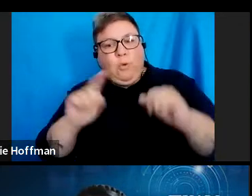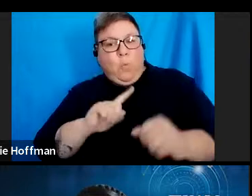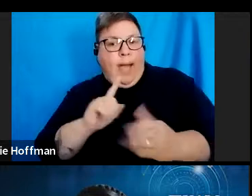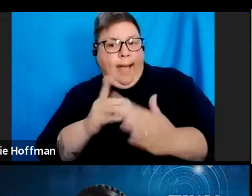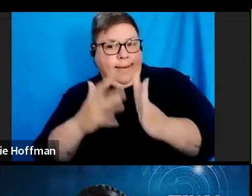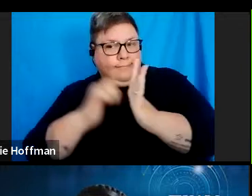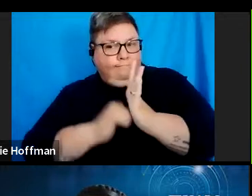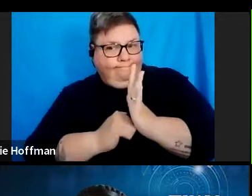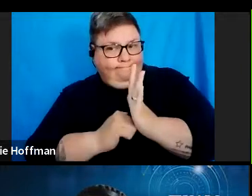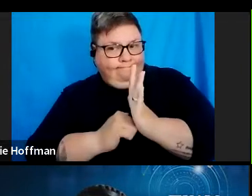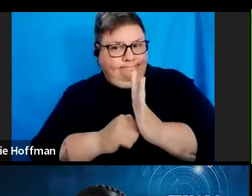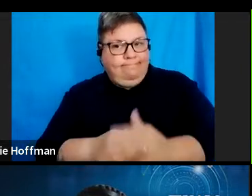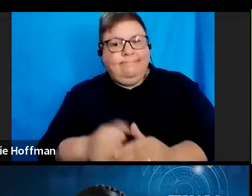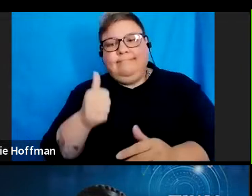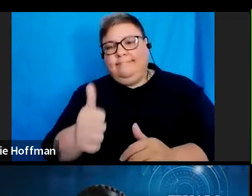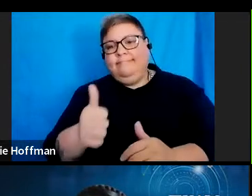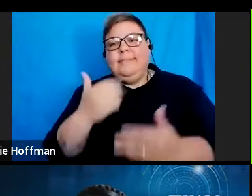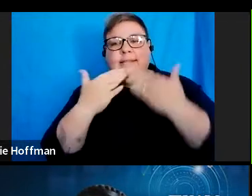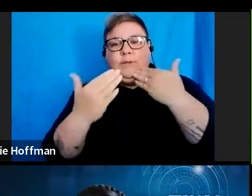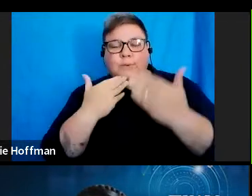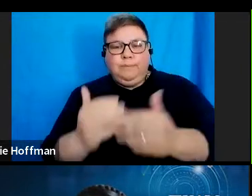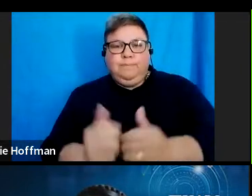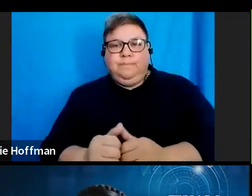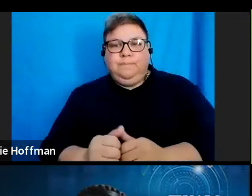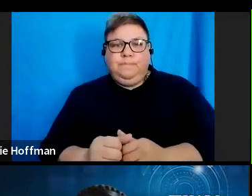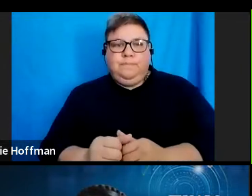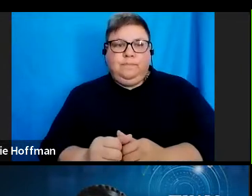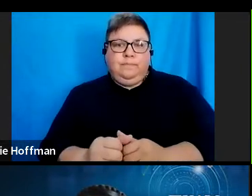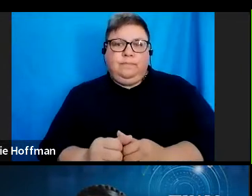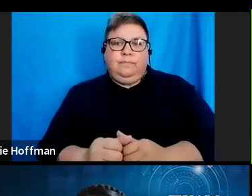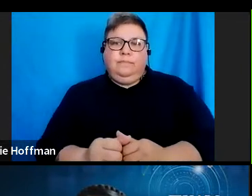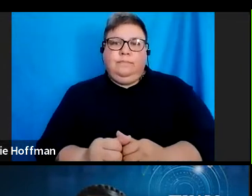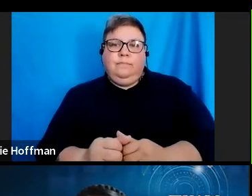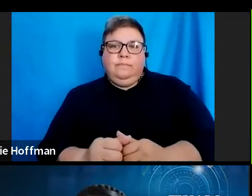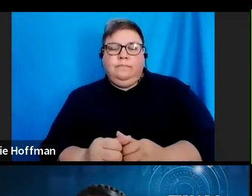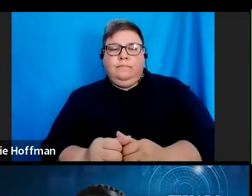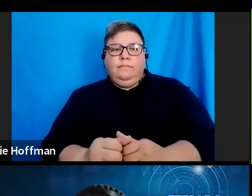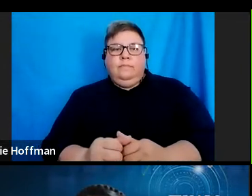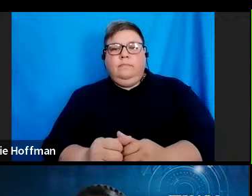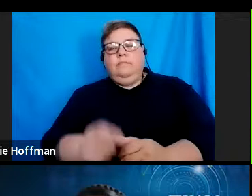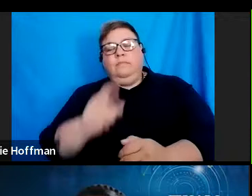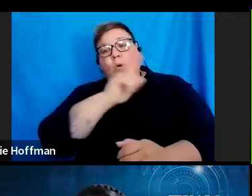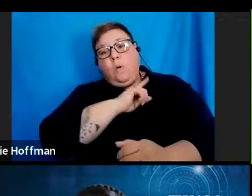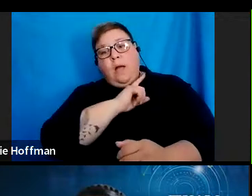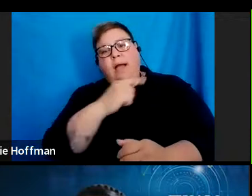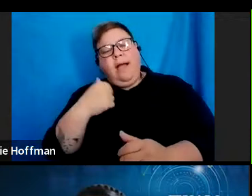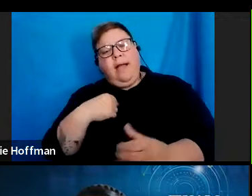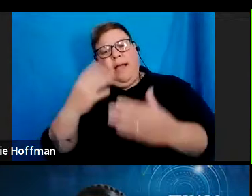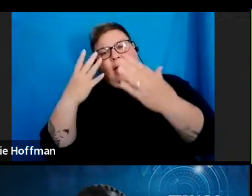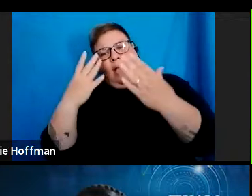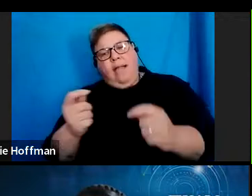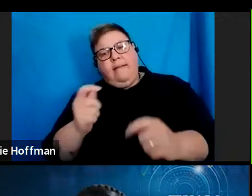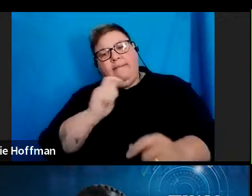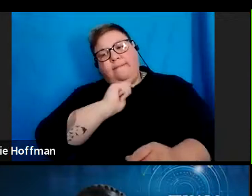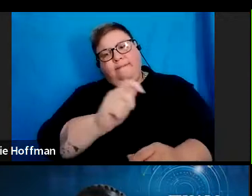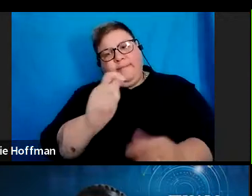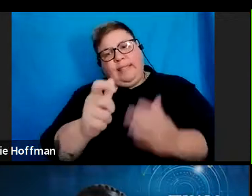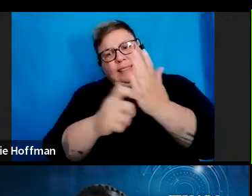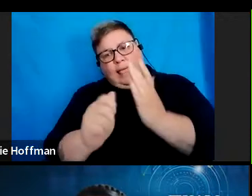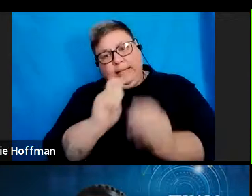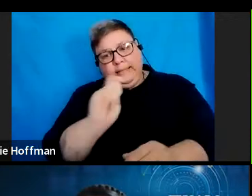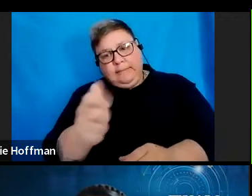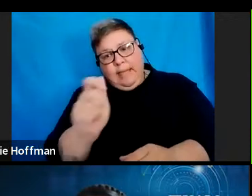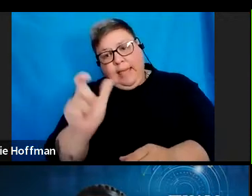Thank you, Fulufelo. Our next question, why do I have tax payable amount due to